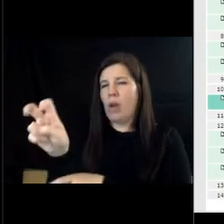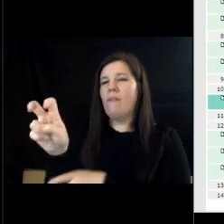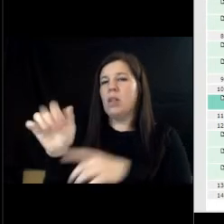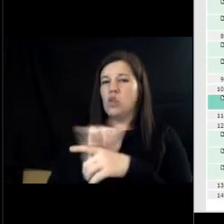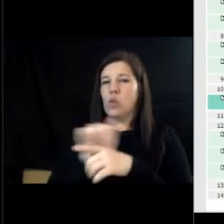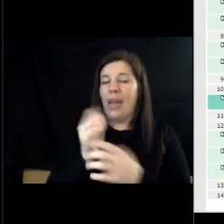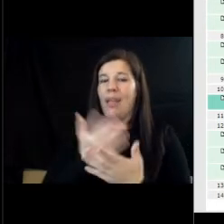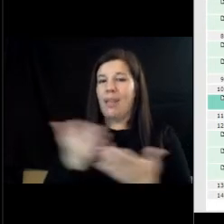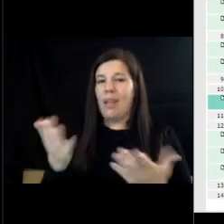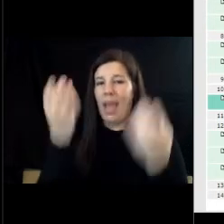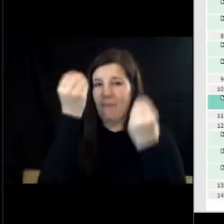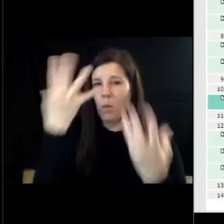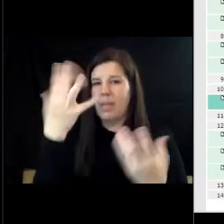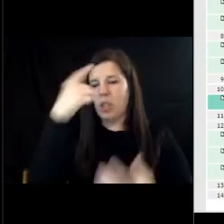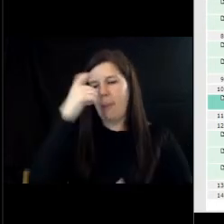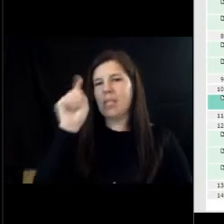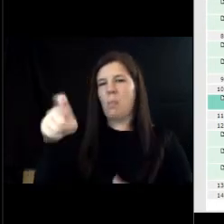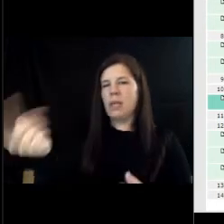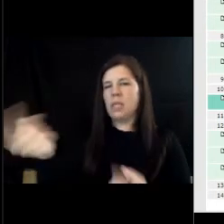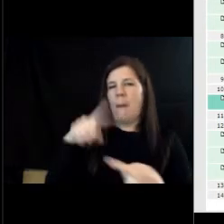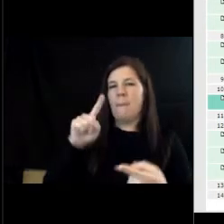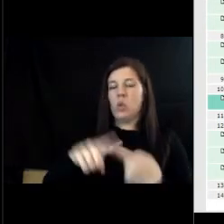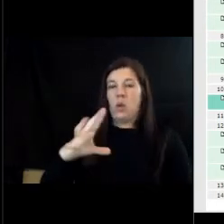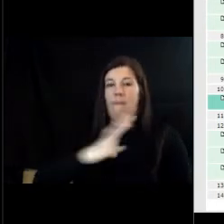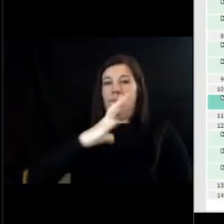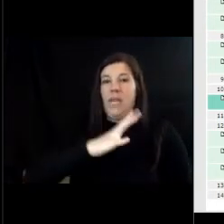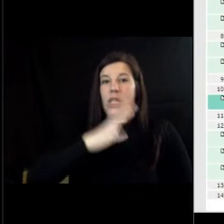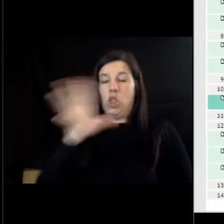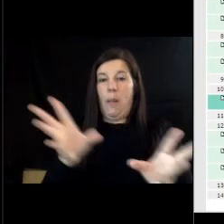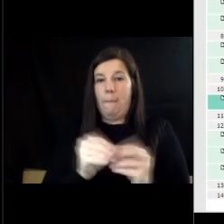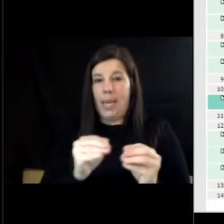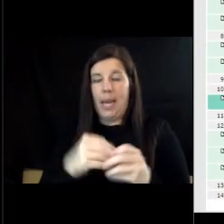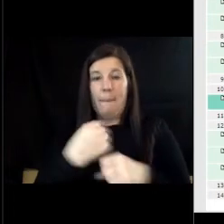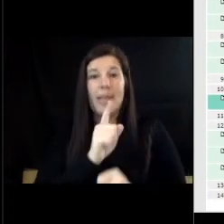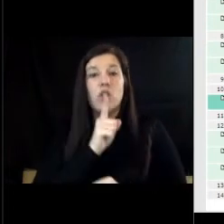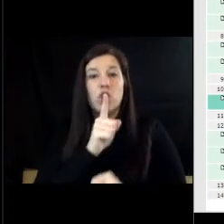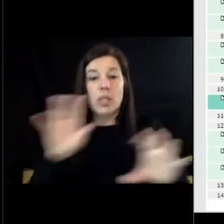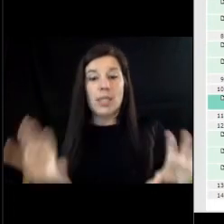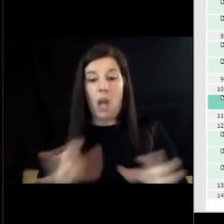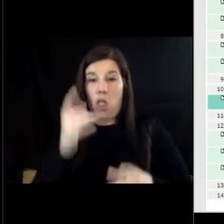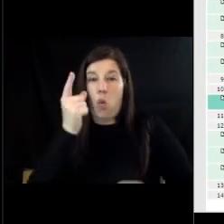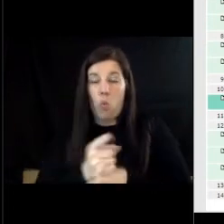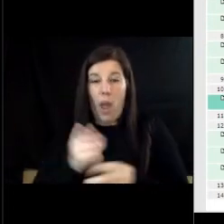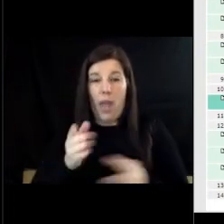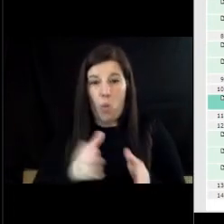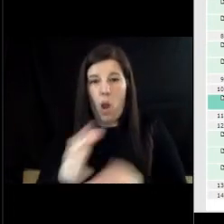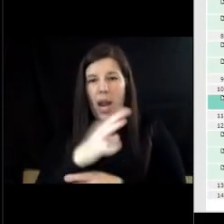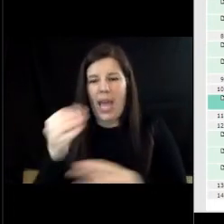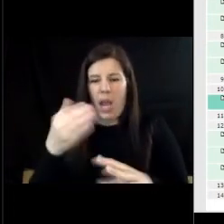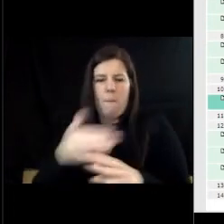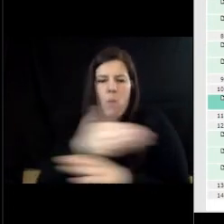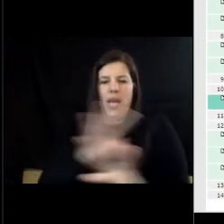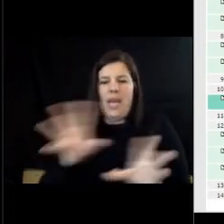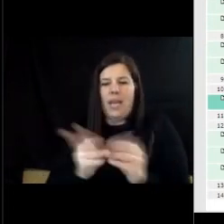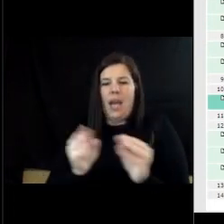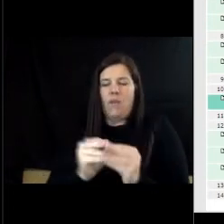at a official meeting right so that way we do this the right way and and that way your pre-conference registrations are taken care of your